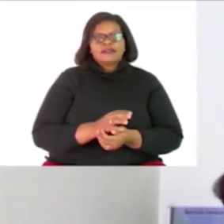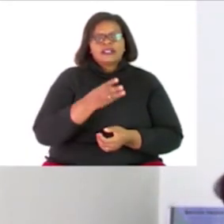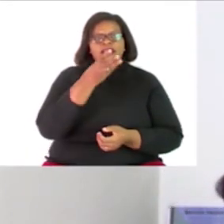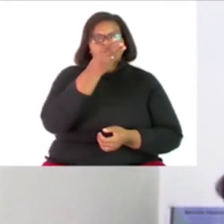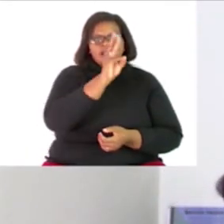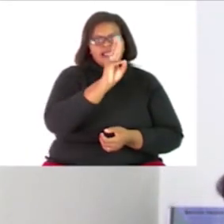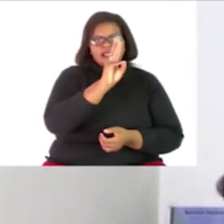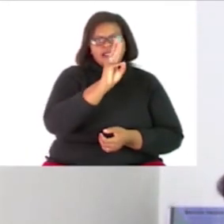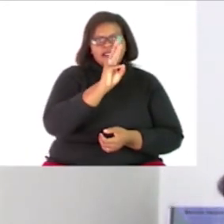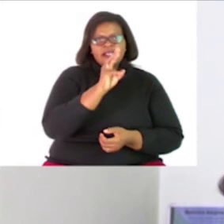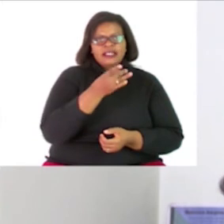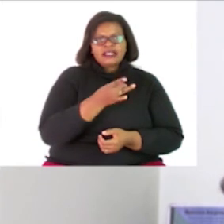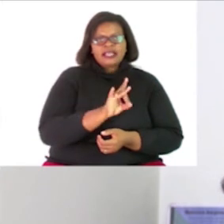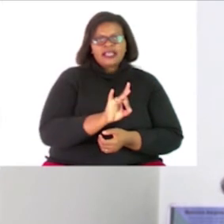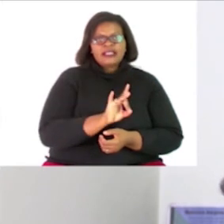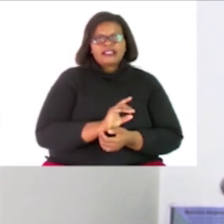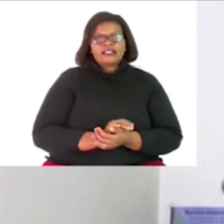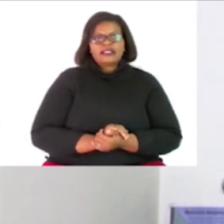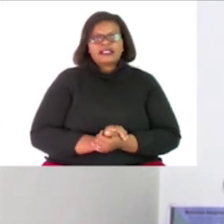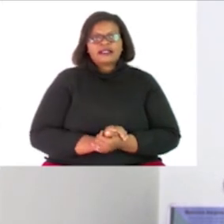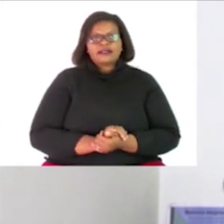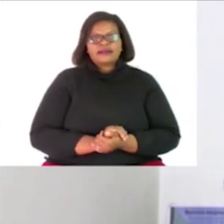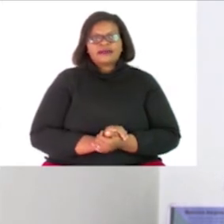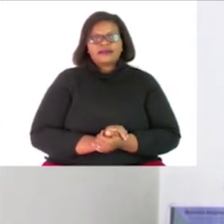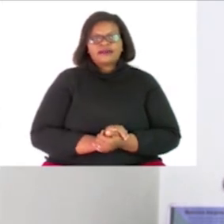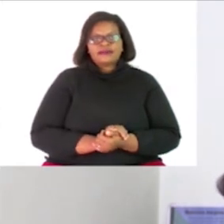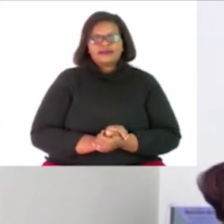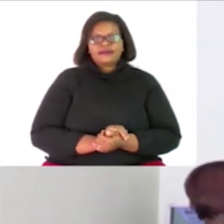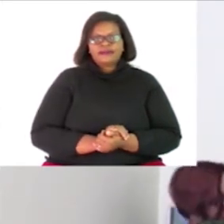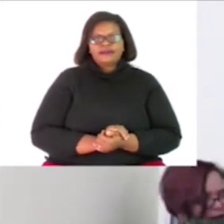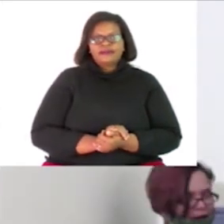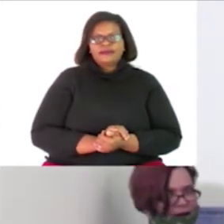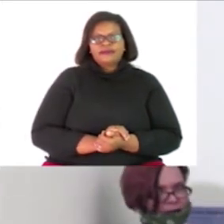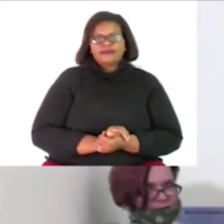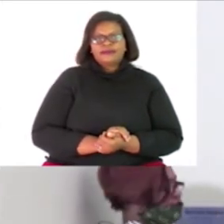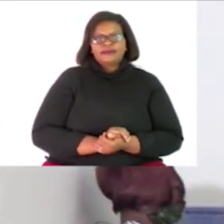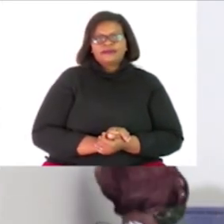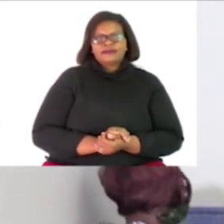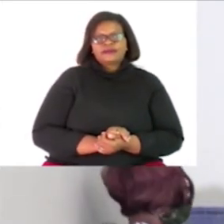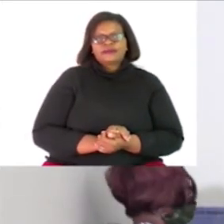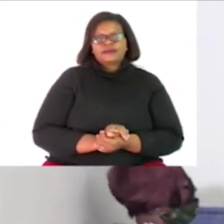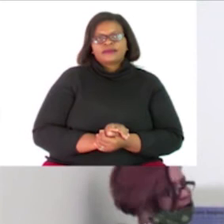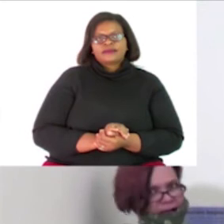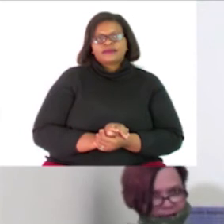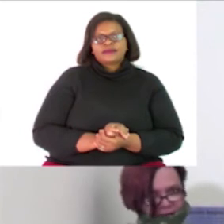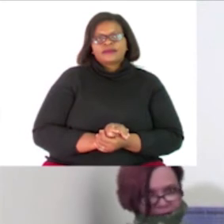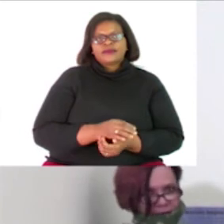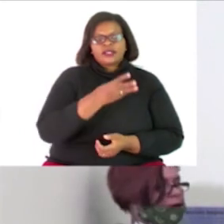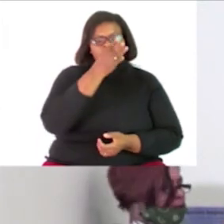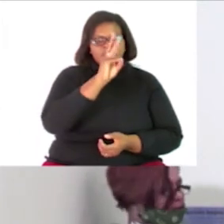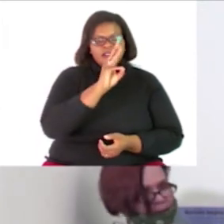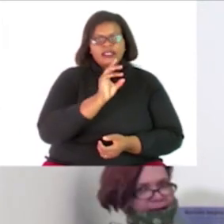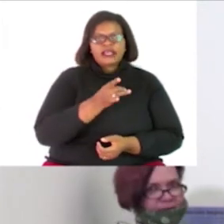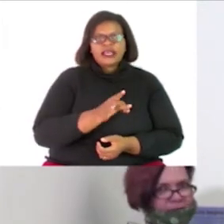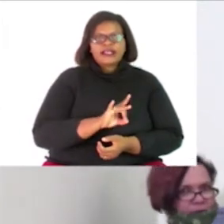the numbers that we have to find the LCM of are six and eight